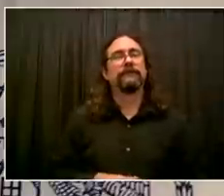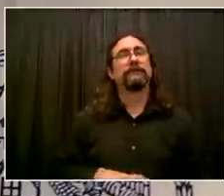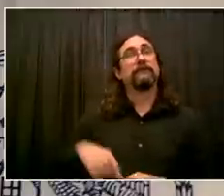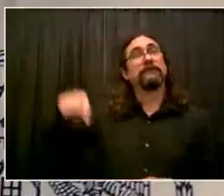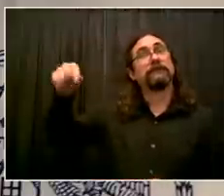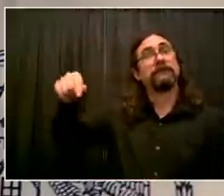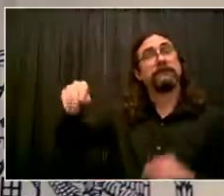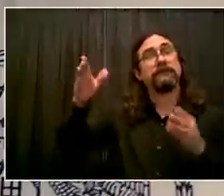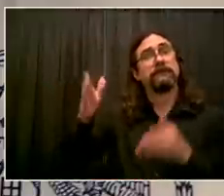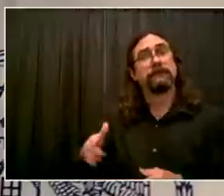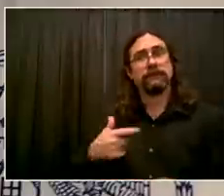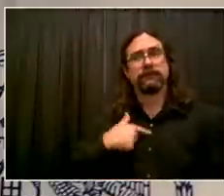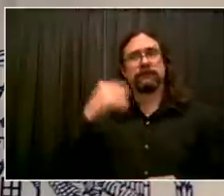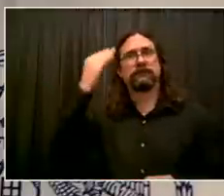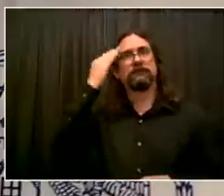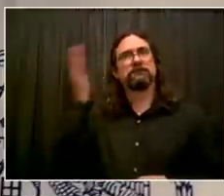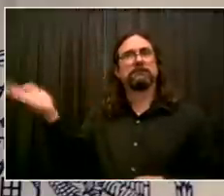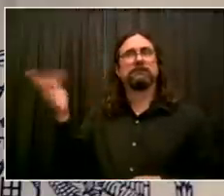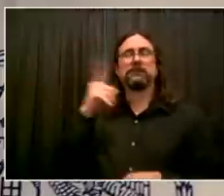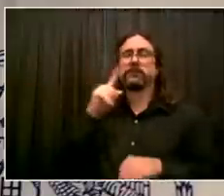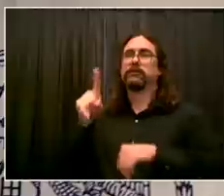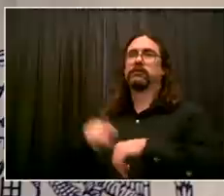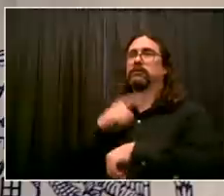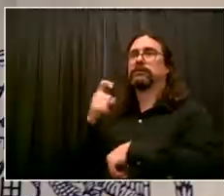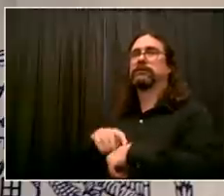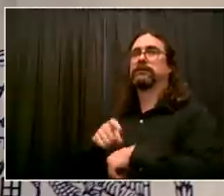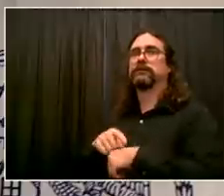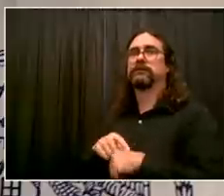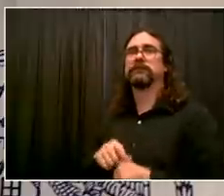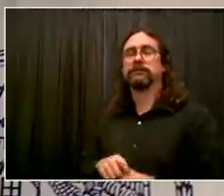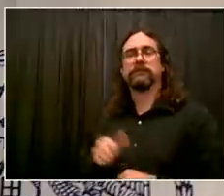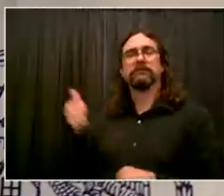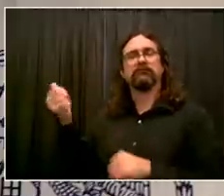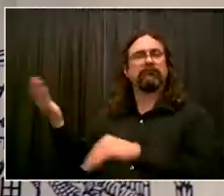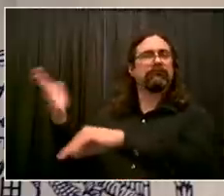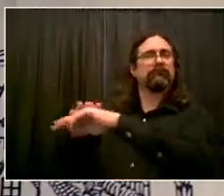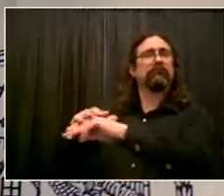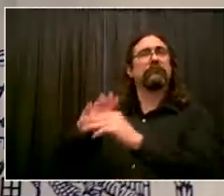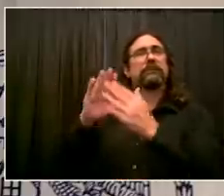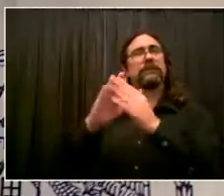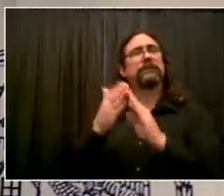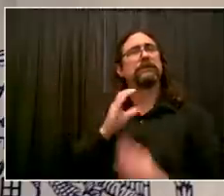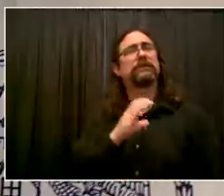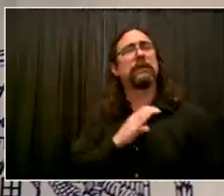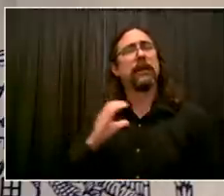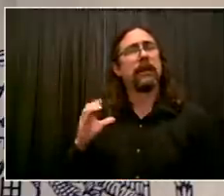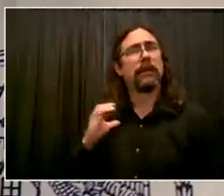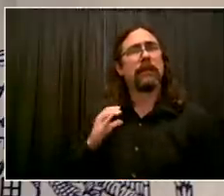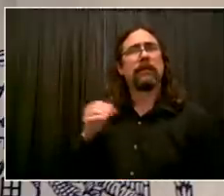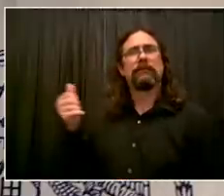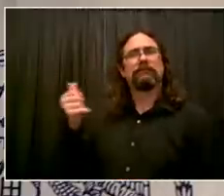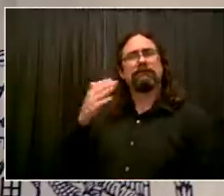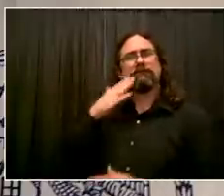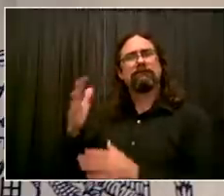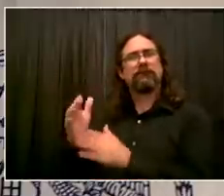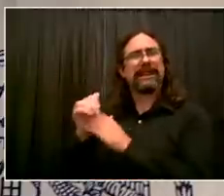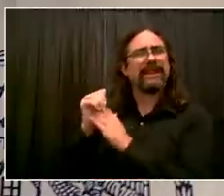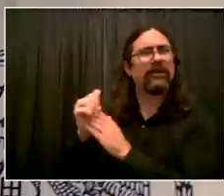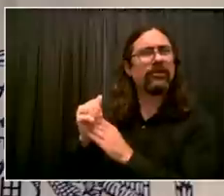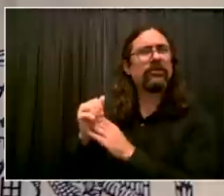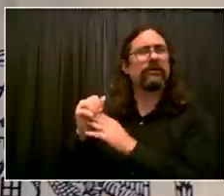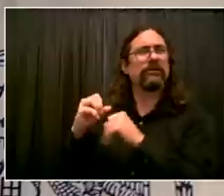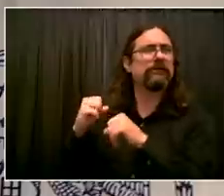fighting for the investments New York City deserves from his position in the state senate. He knows a lot about the challenges of